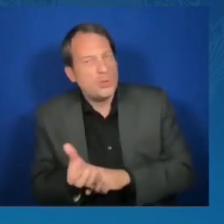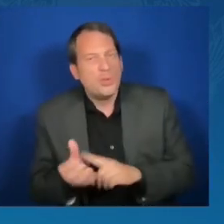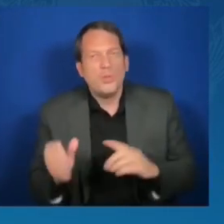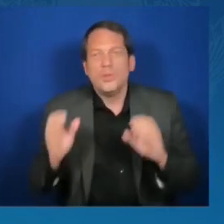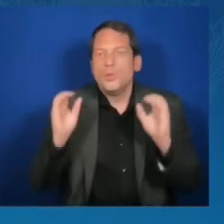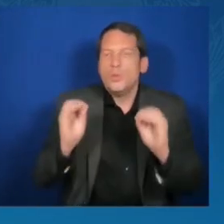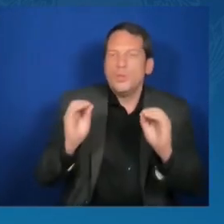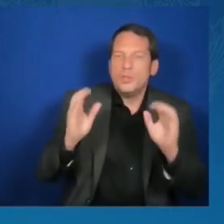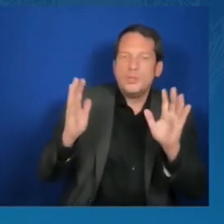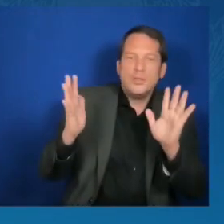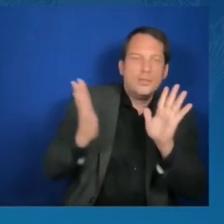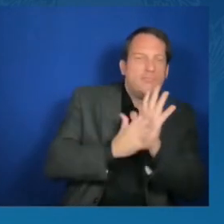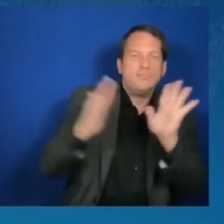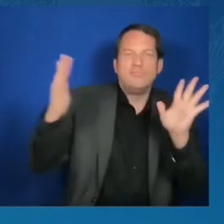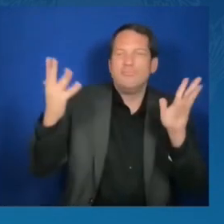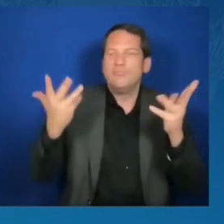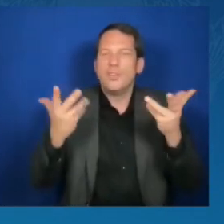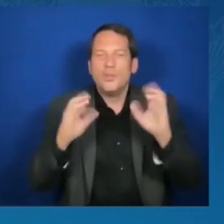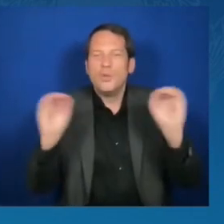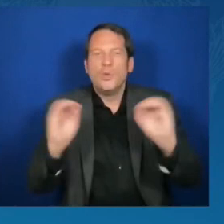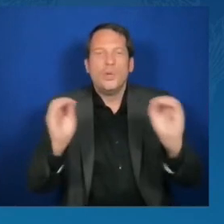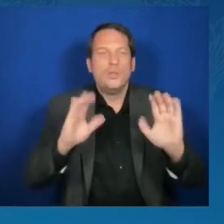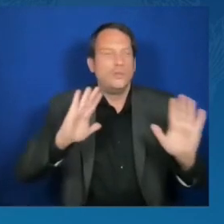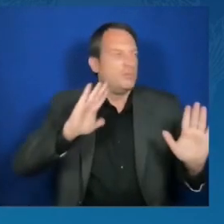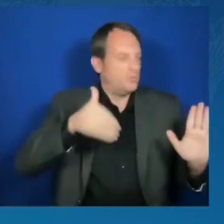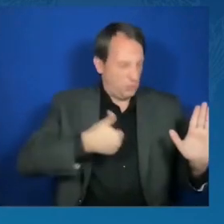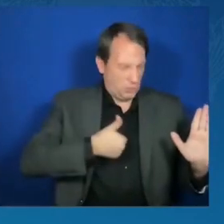soul. And that deserves a round of applause.